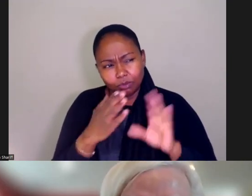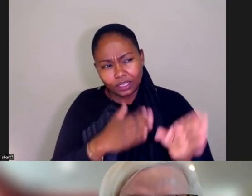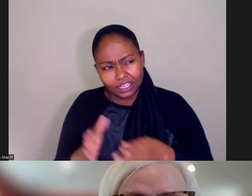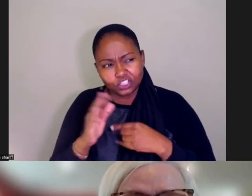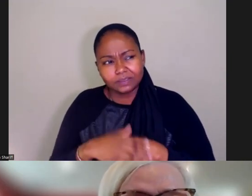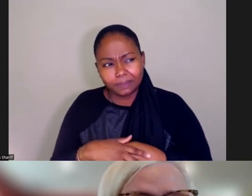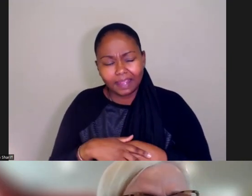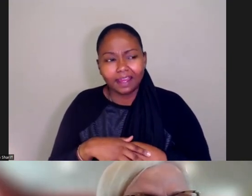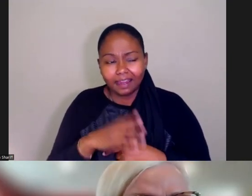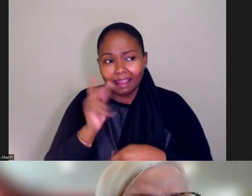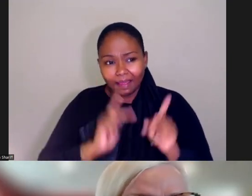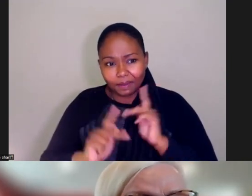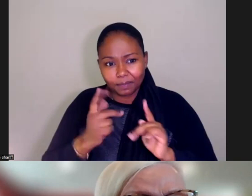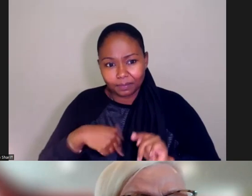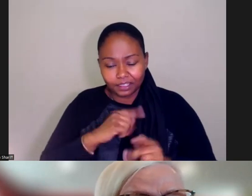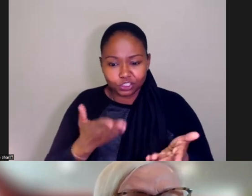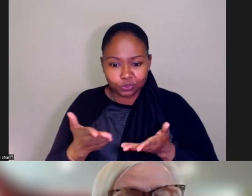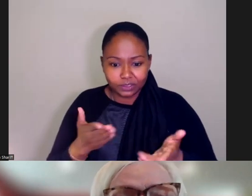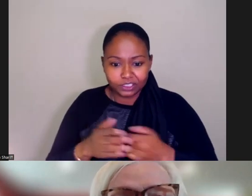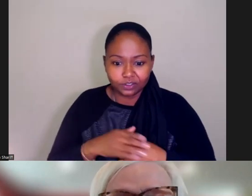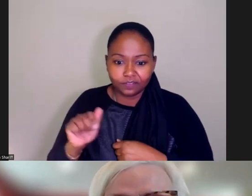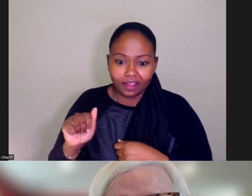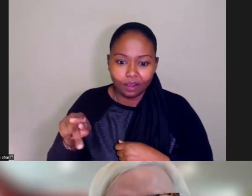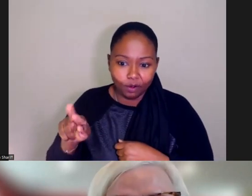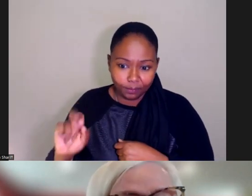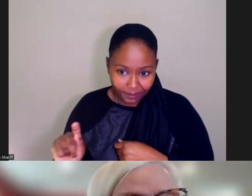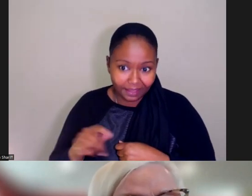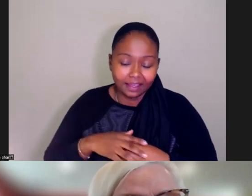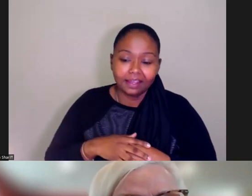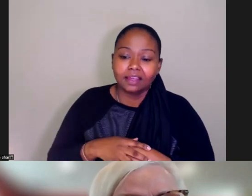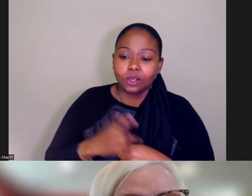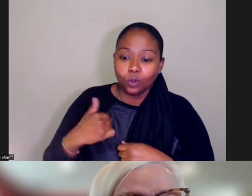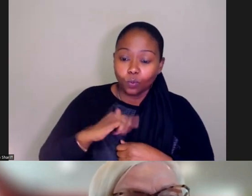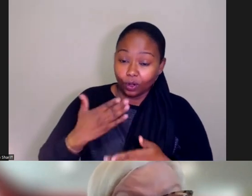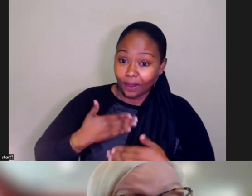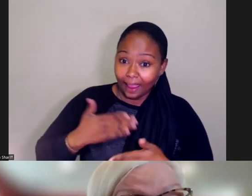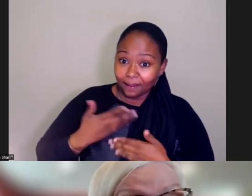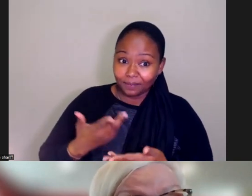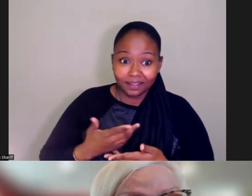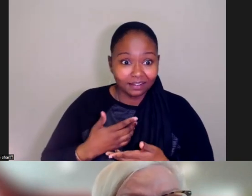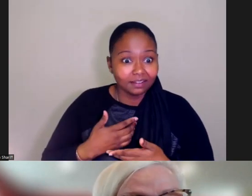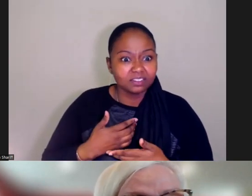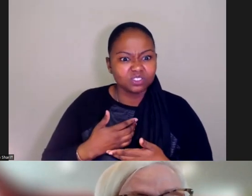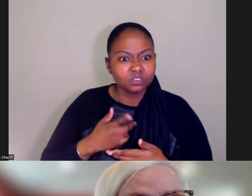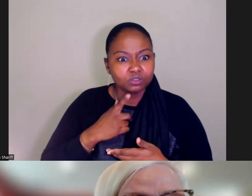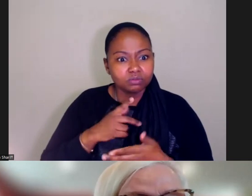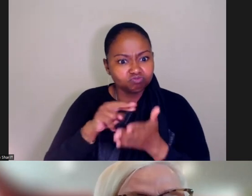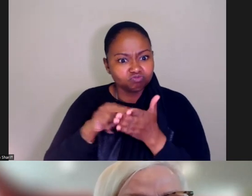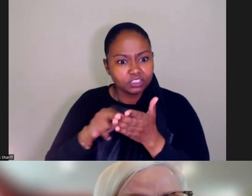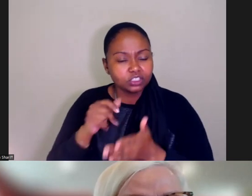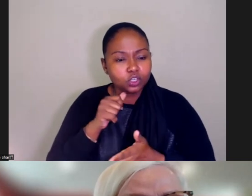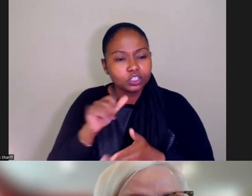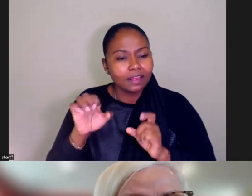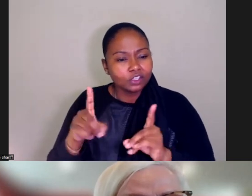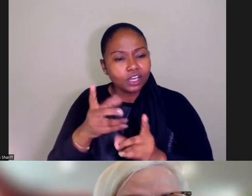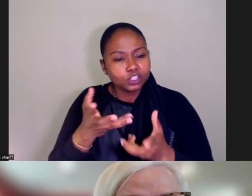the population we serve, AARP, um, we would be happy to take a look at what kind of education you're wanting to get